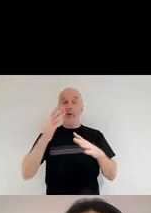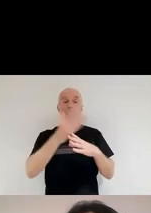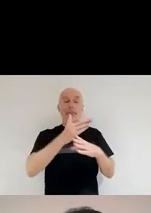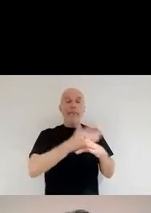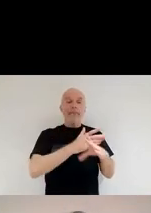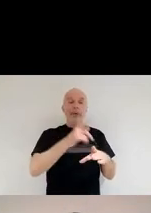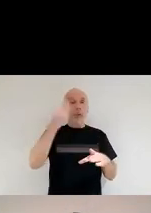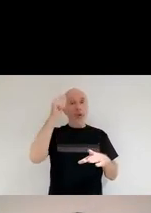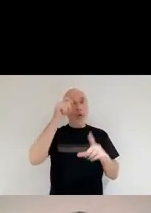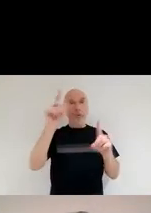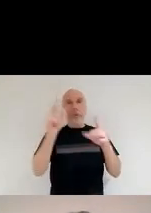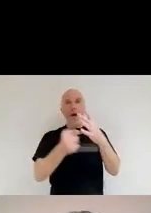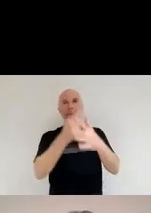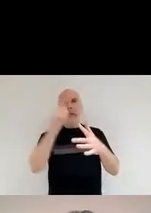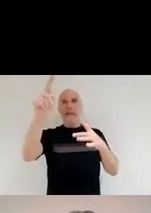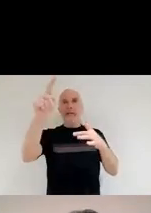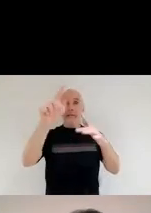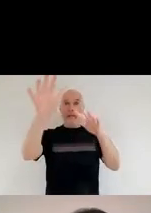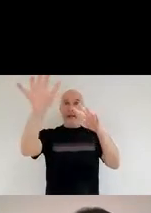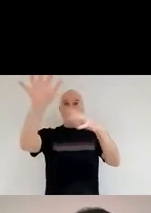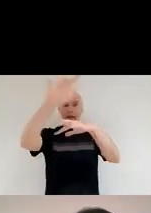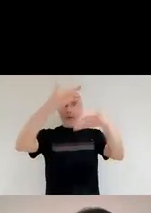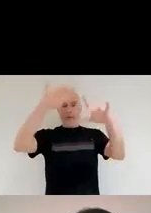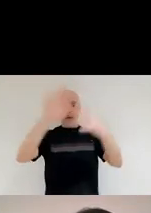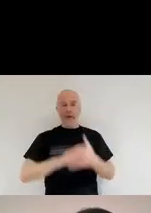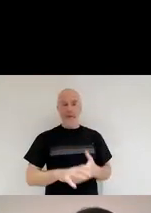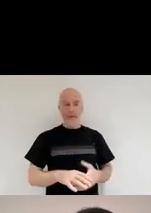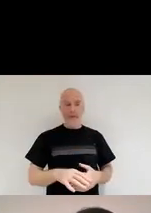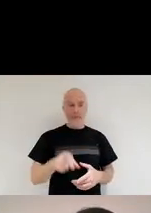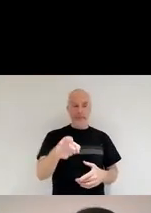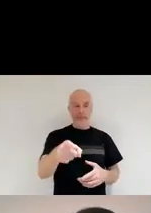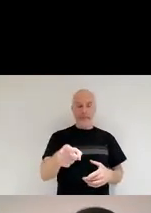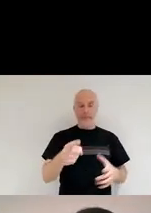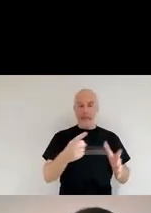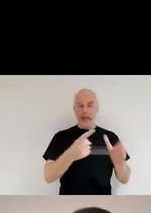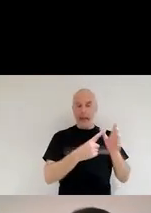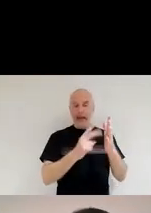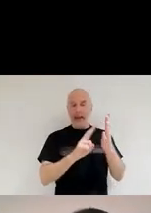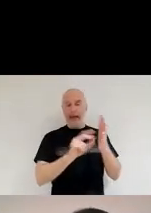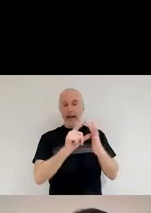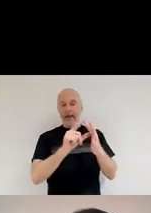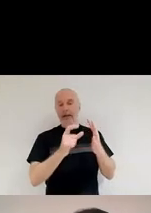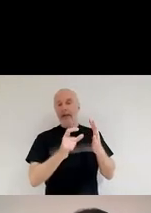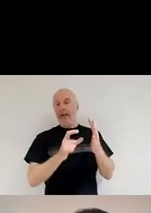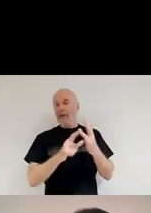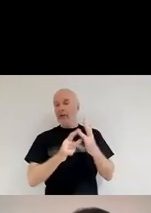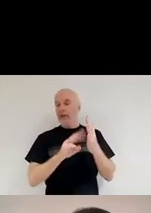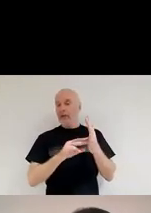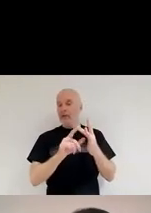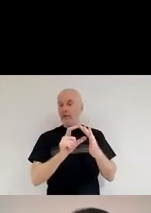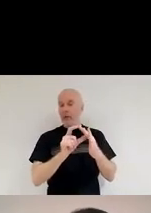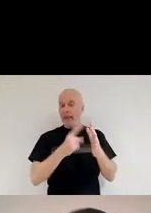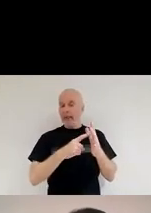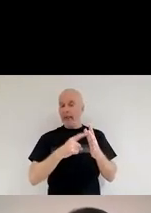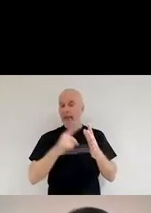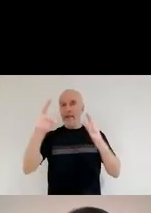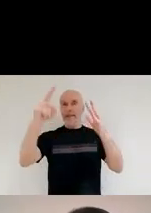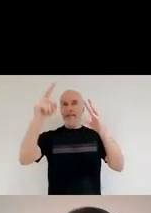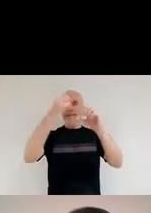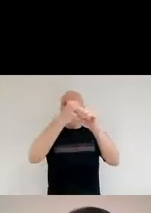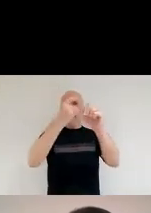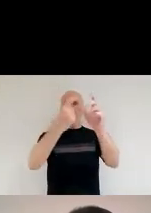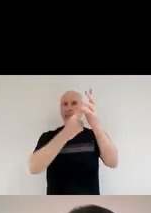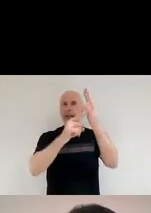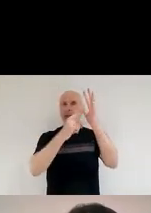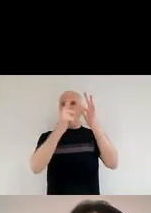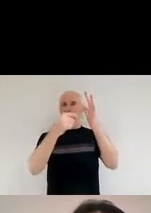So this is a picture of our neighbor, the Andromeda galaxy, in the visible light. Okay.